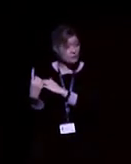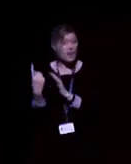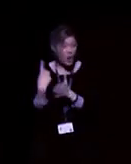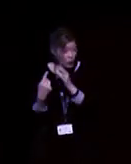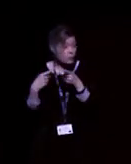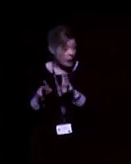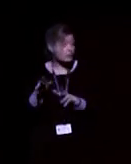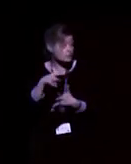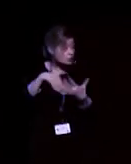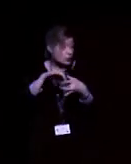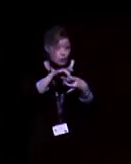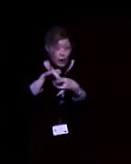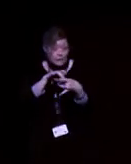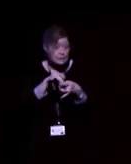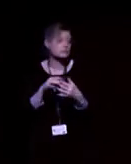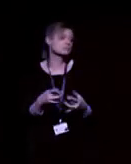socialising.